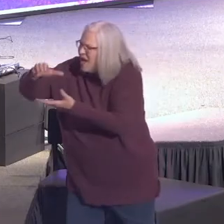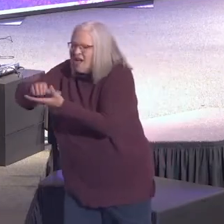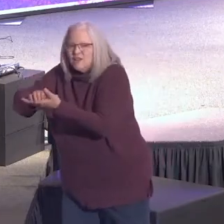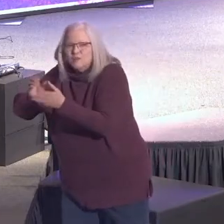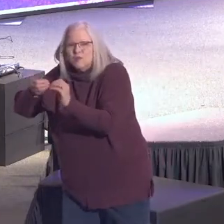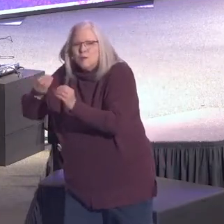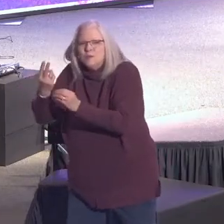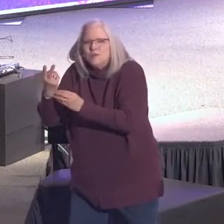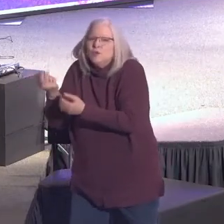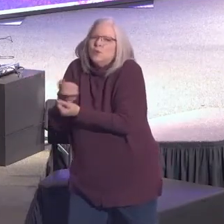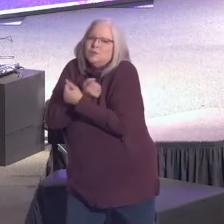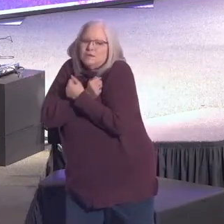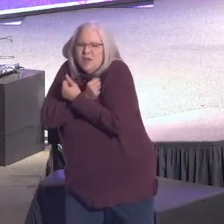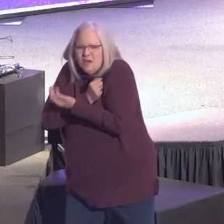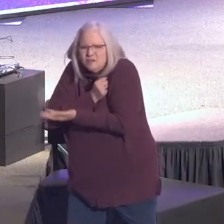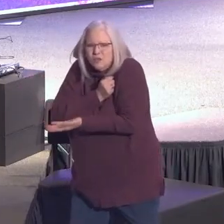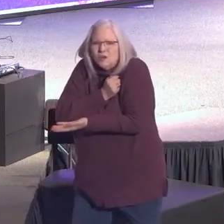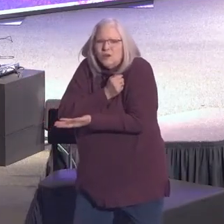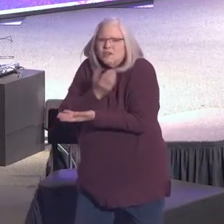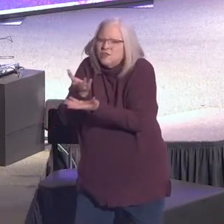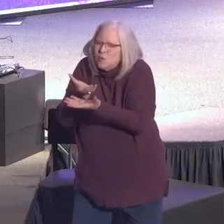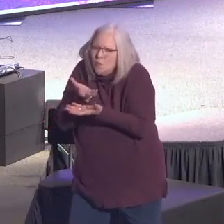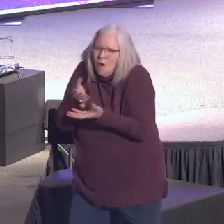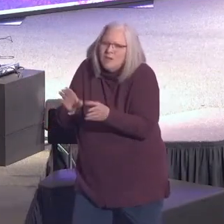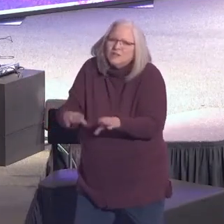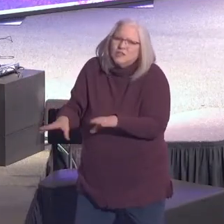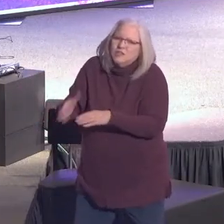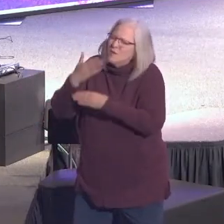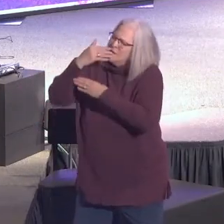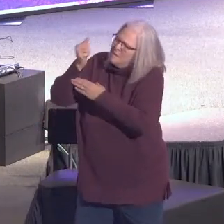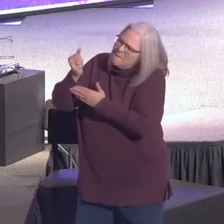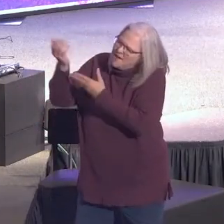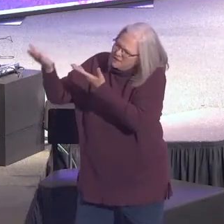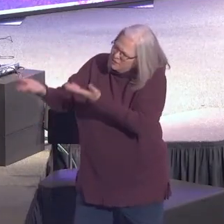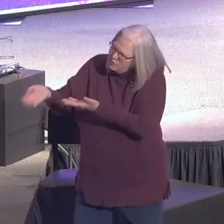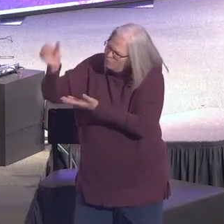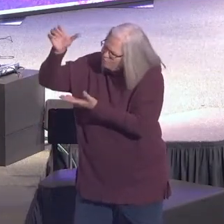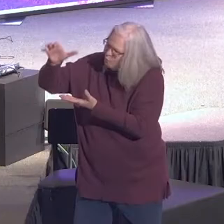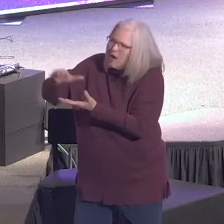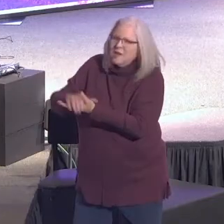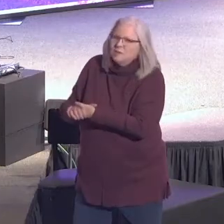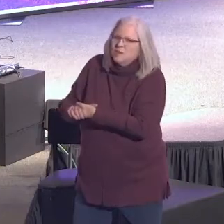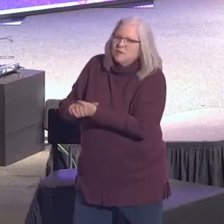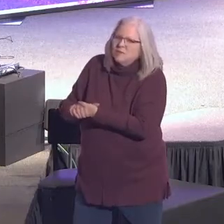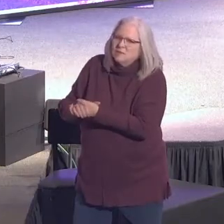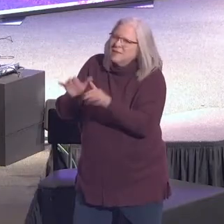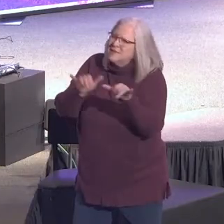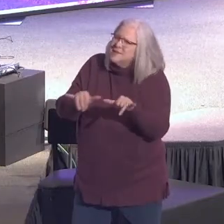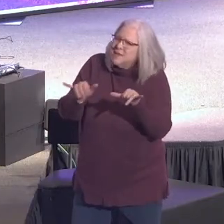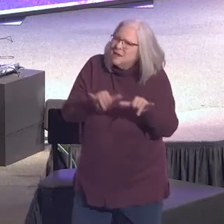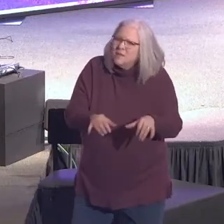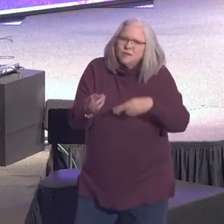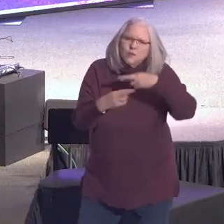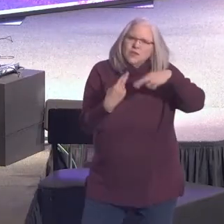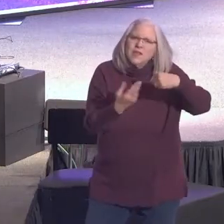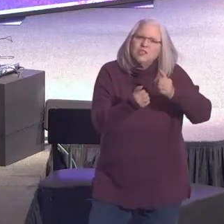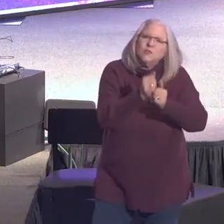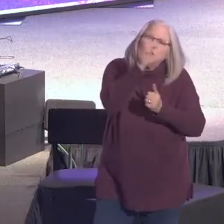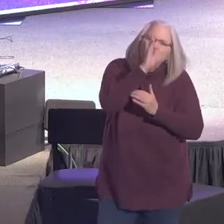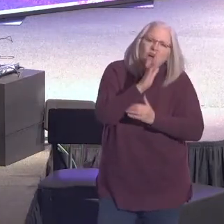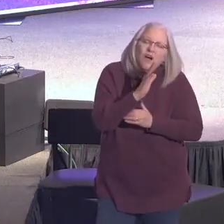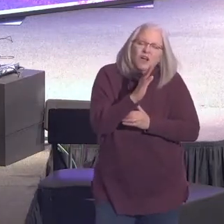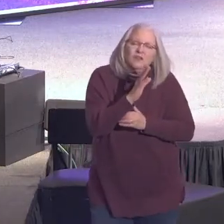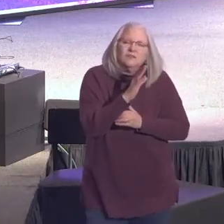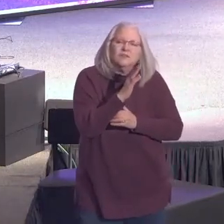loves him. And so she wants to do what is the very best for him. See, the same thing is true in our relationship with God.